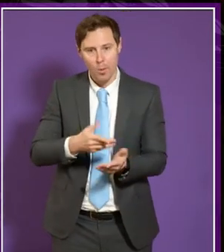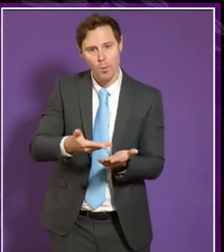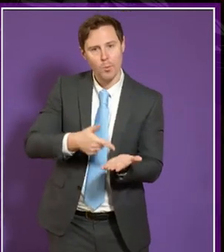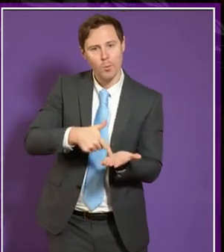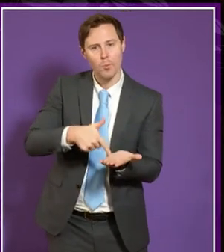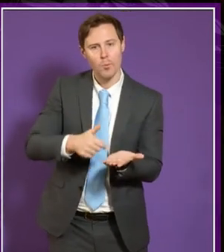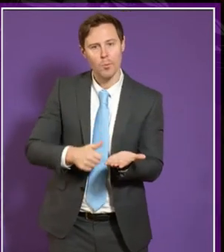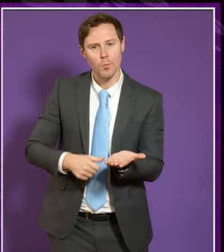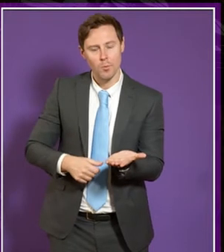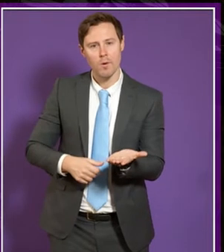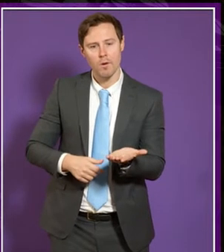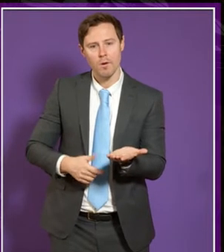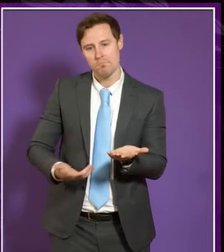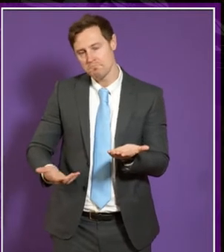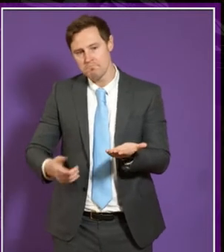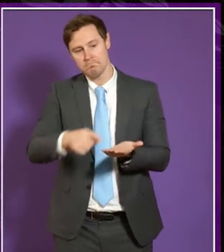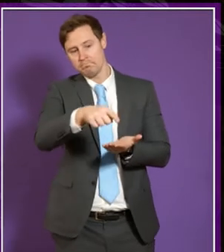telling the story